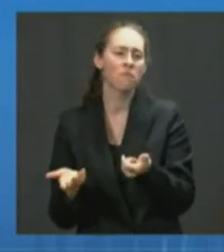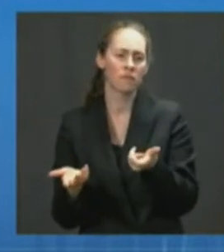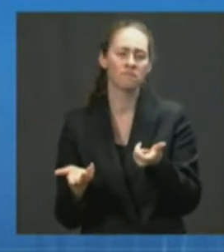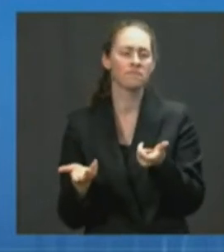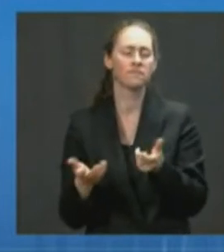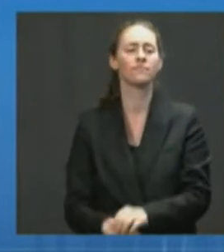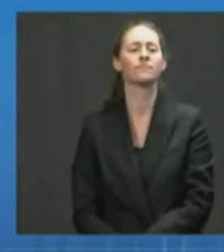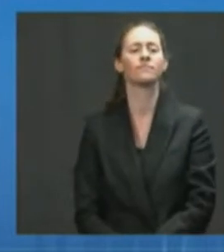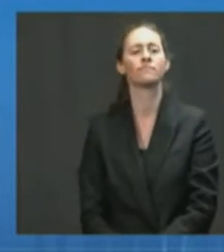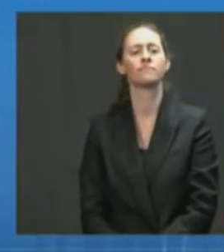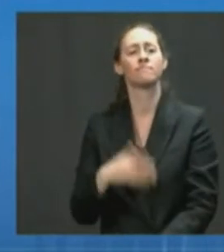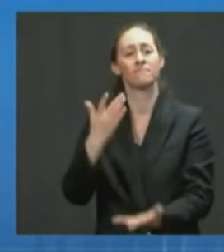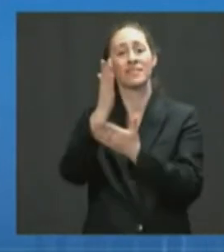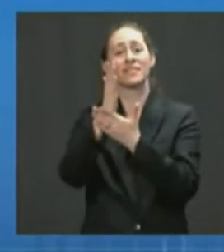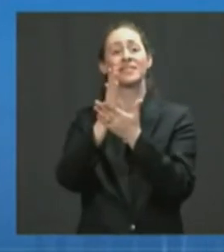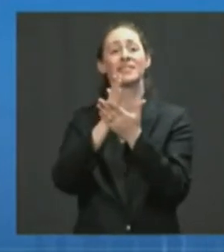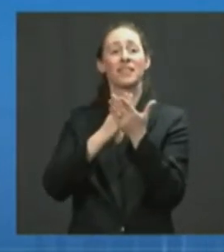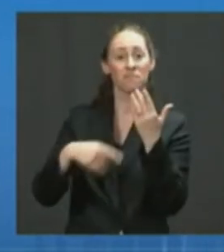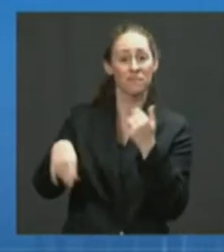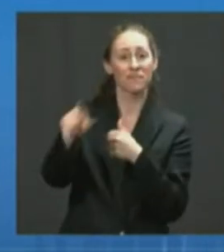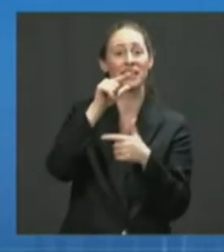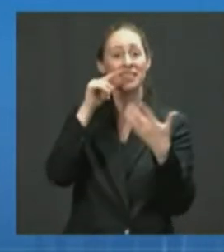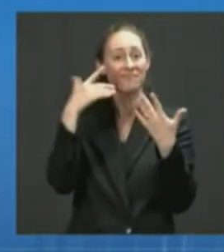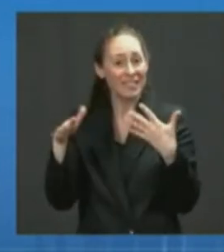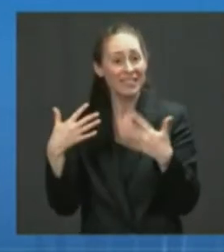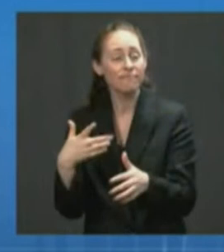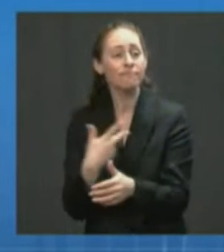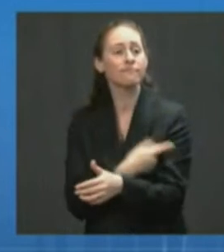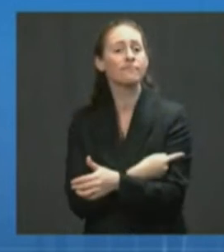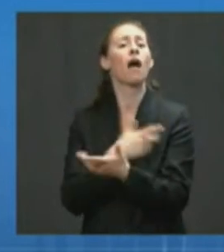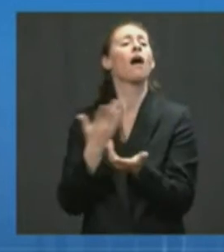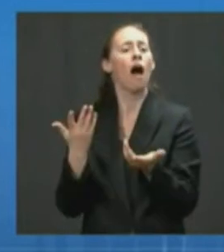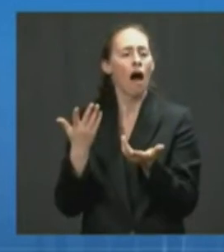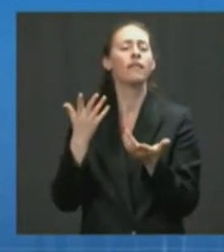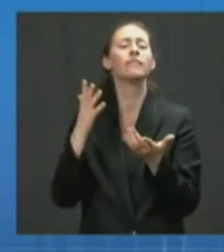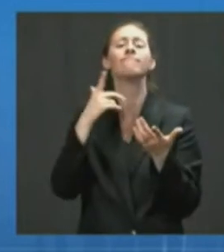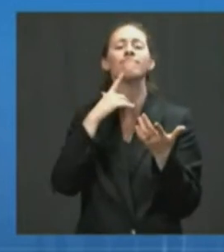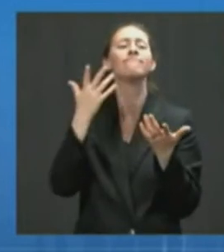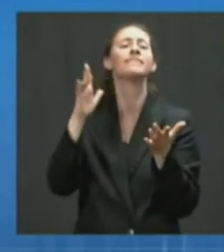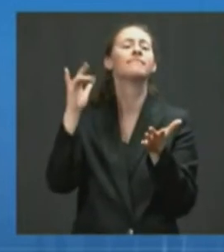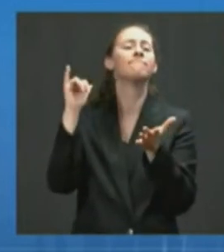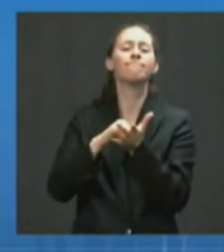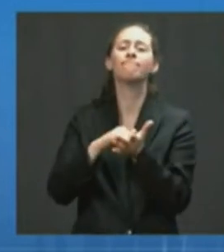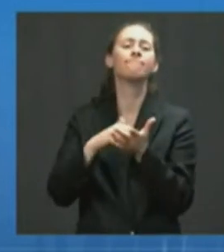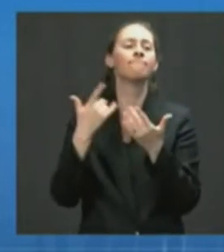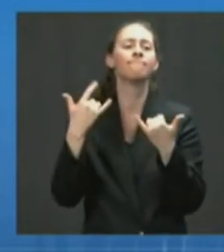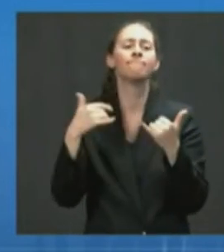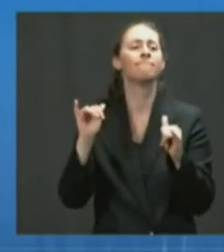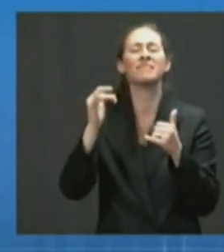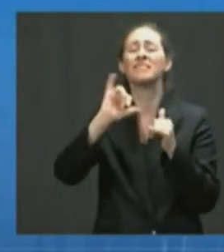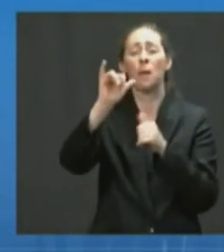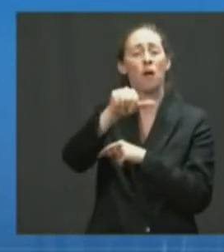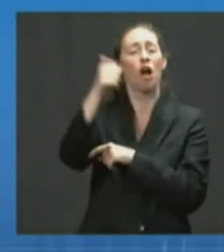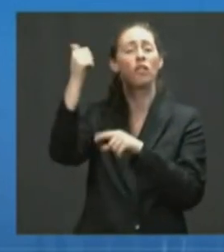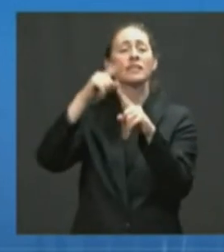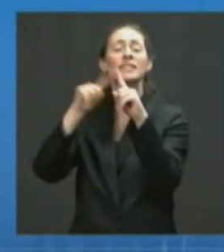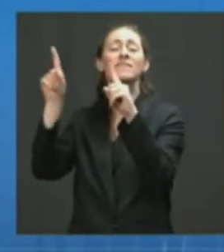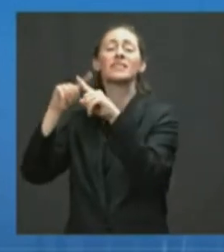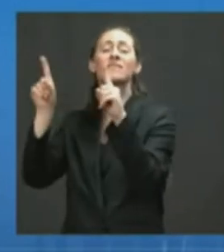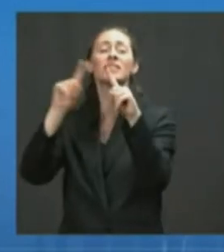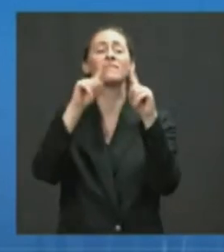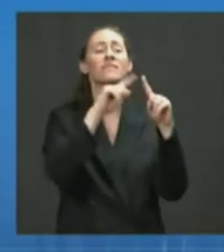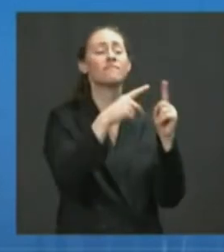those who are vaccinated, as to be expected with any vaccine, these cases are generally mild and oftentimes